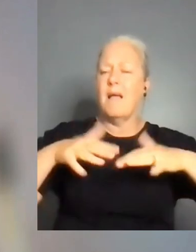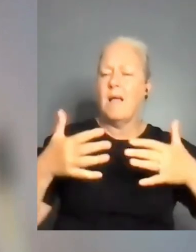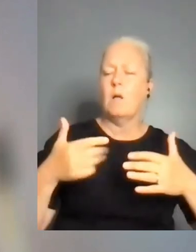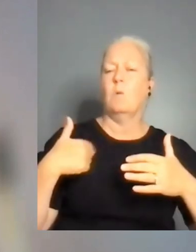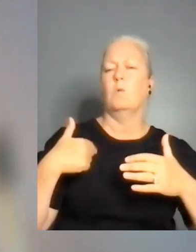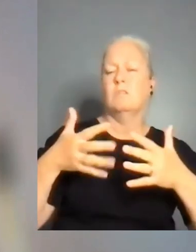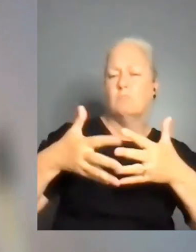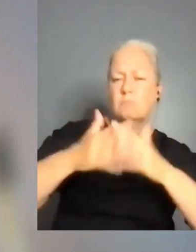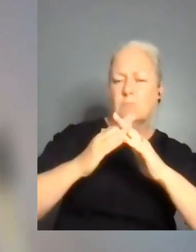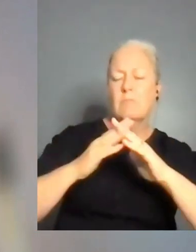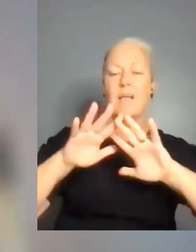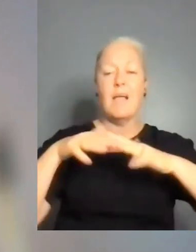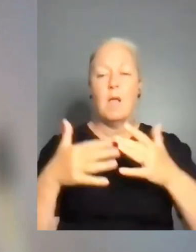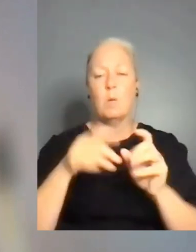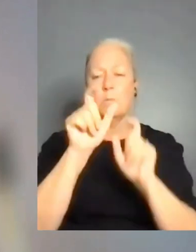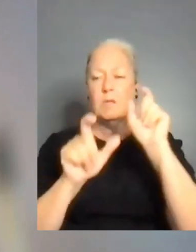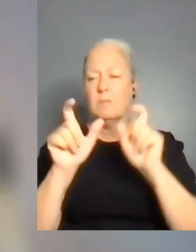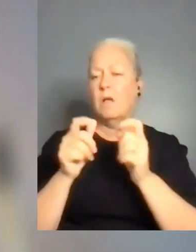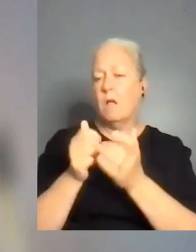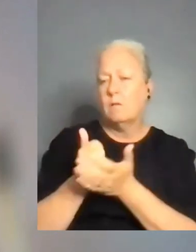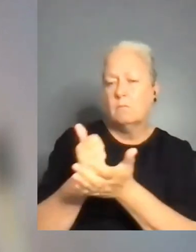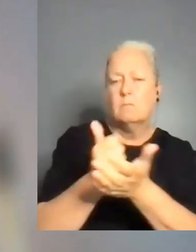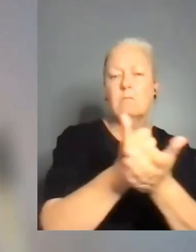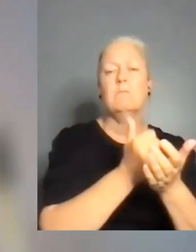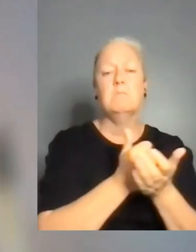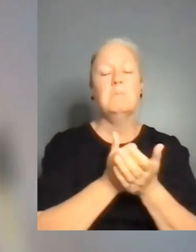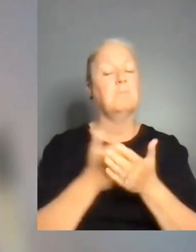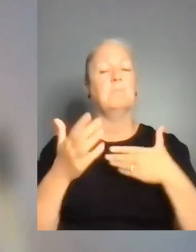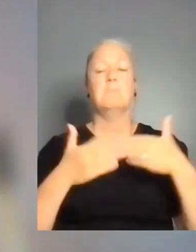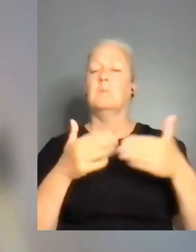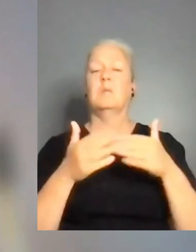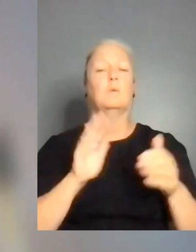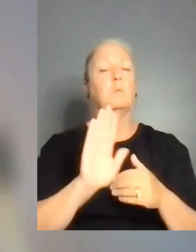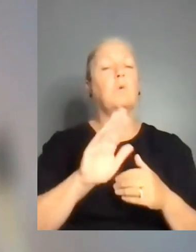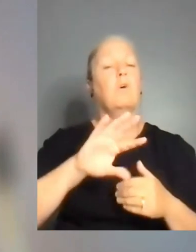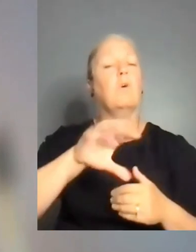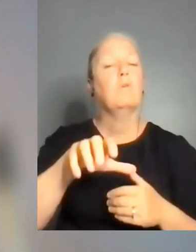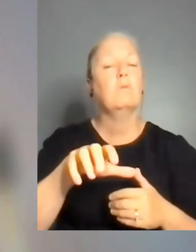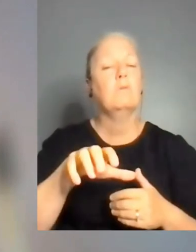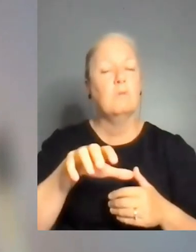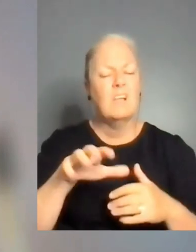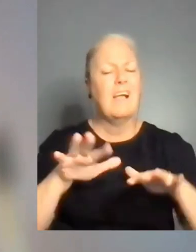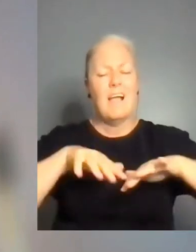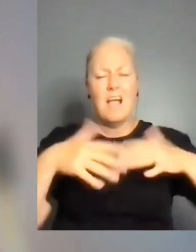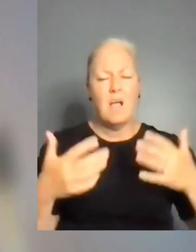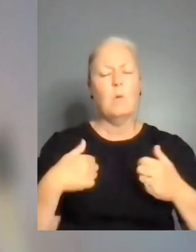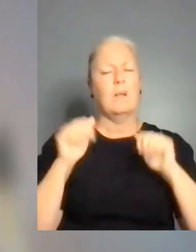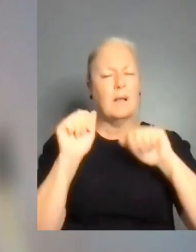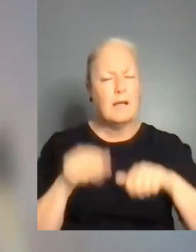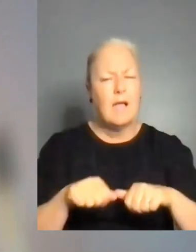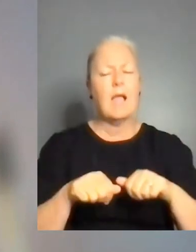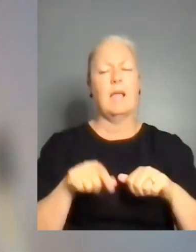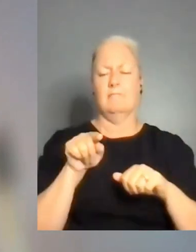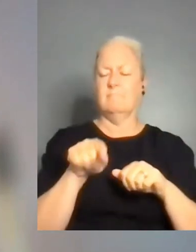in your country? And how can we build that together? And how can the enable me platform